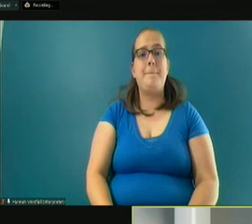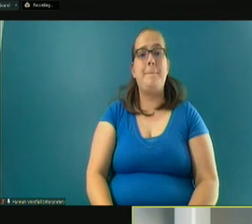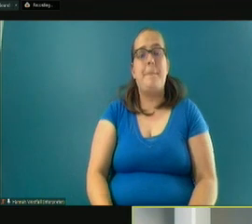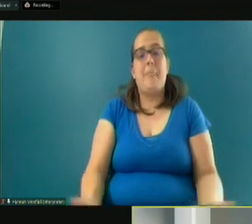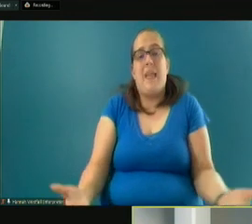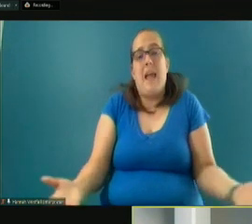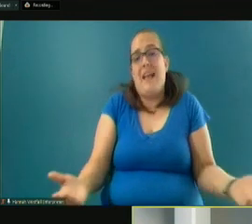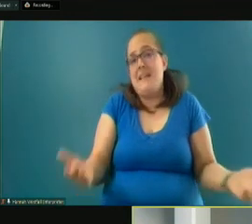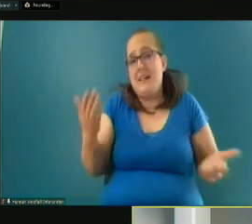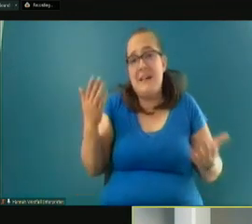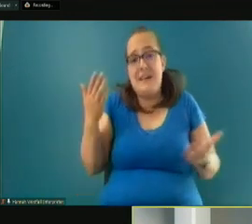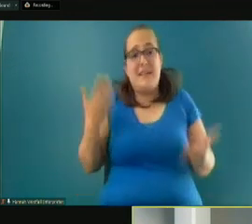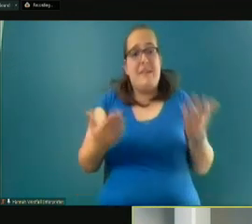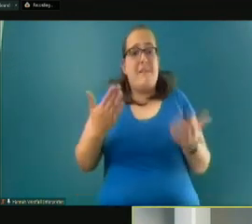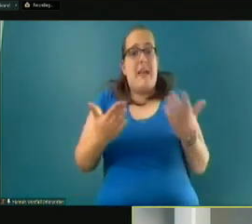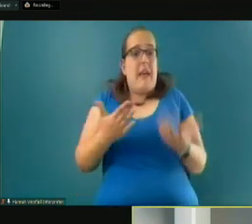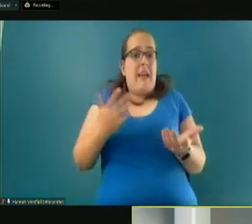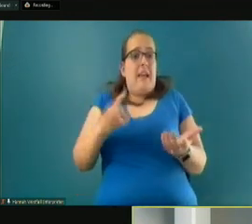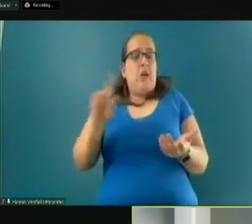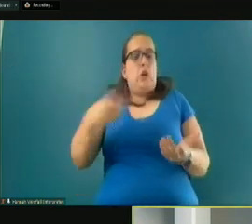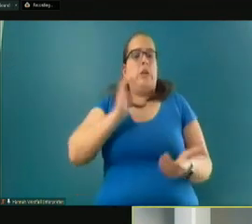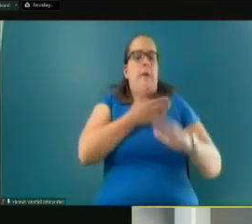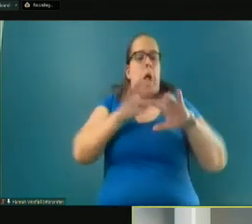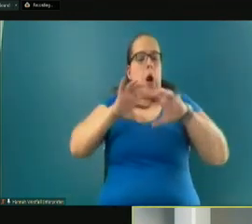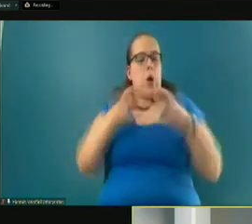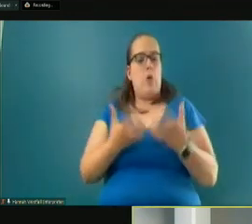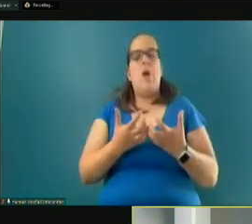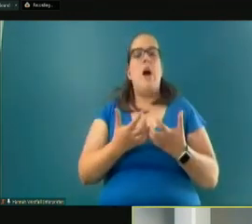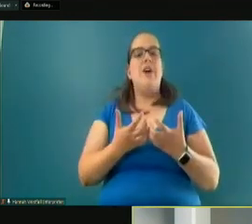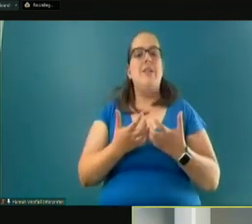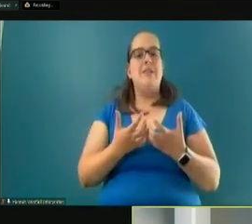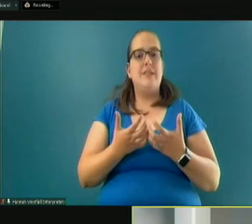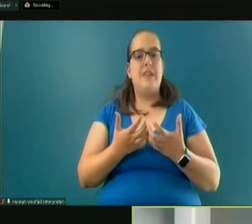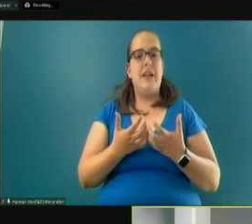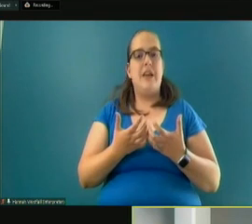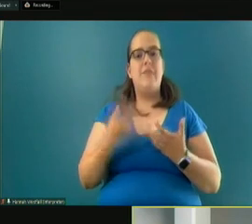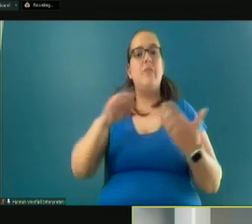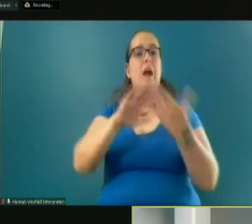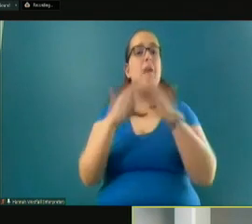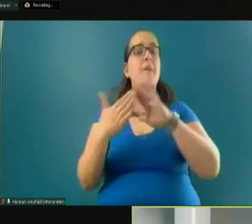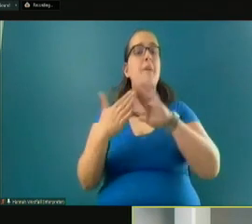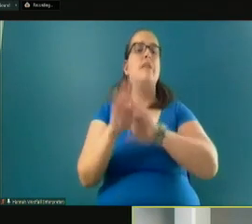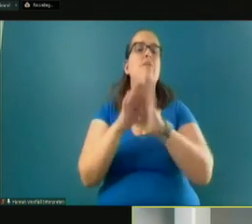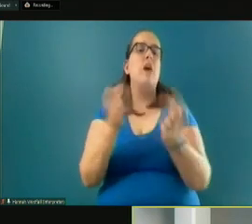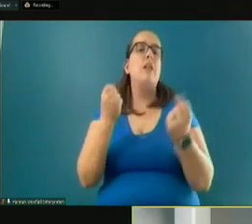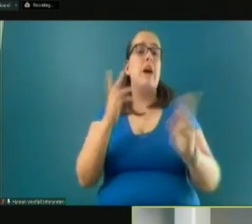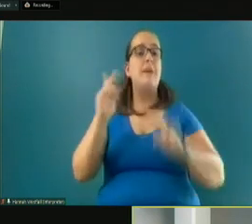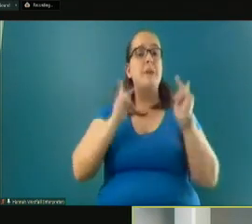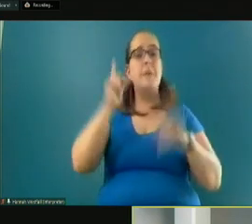Maybe it's just in our world, in community development, a lot of people think